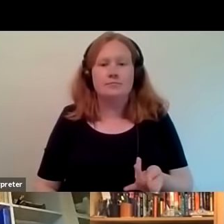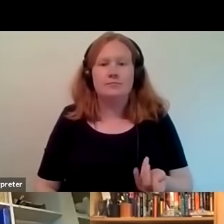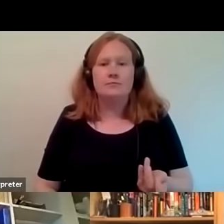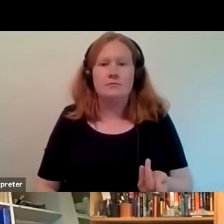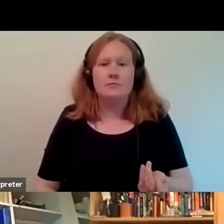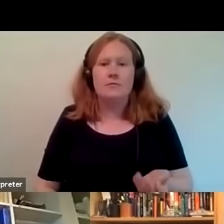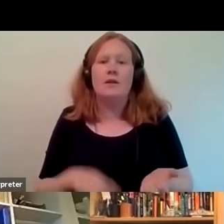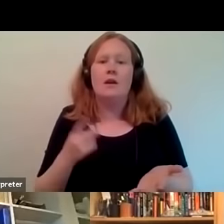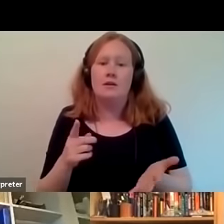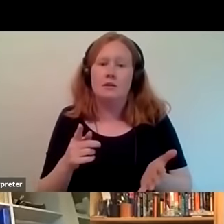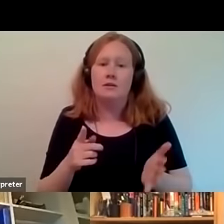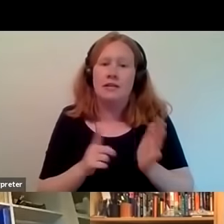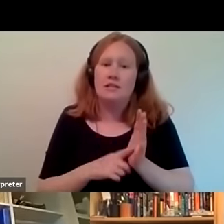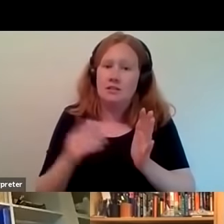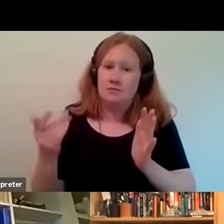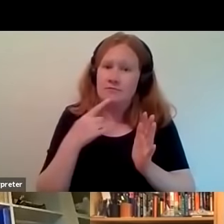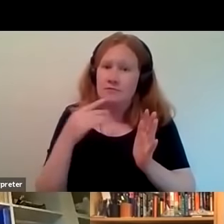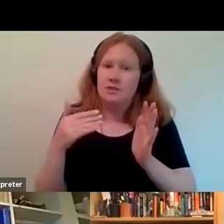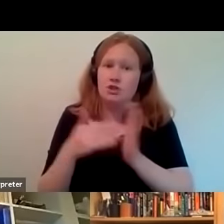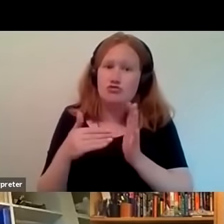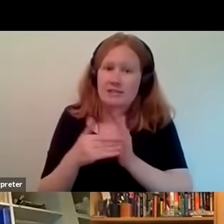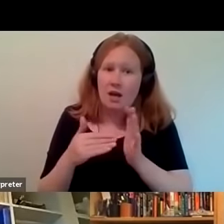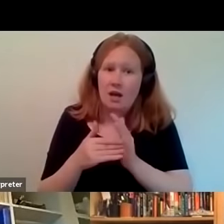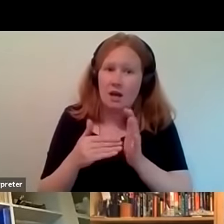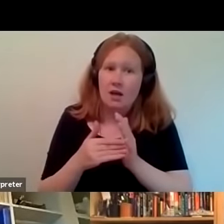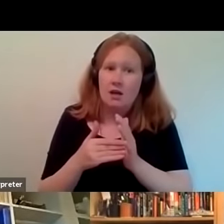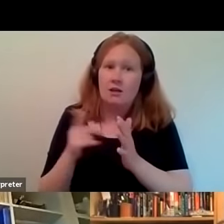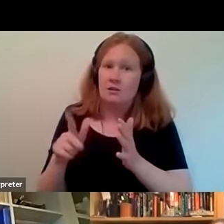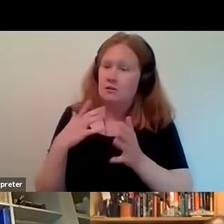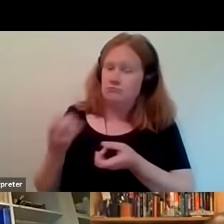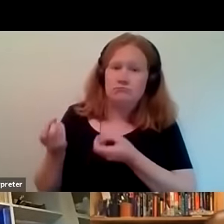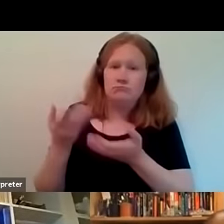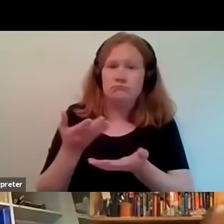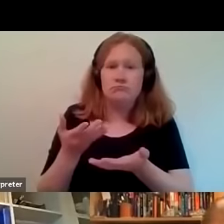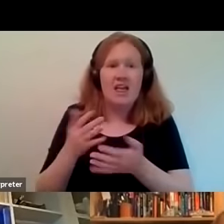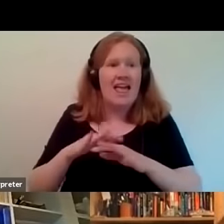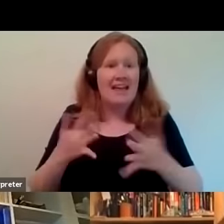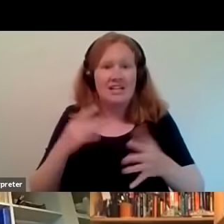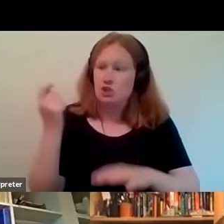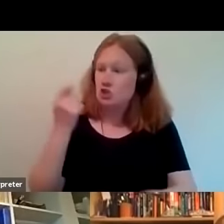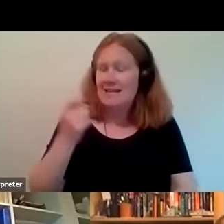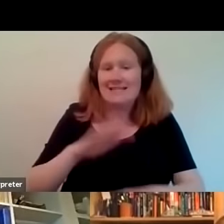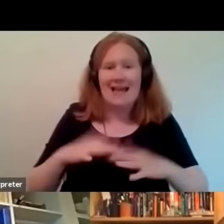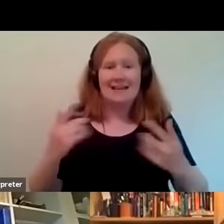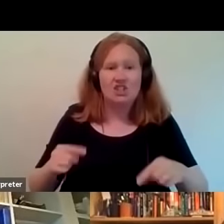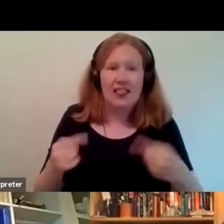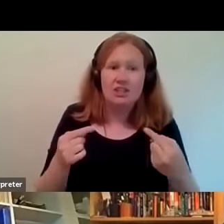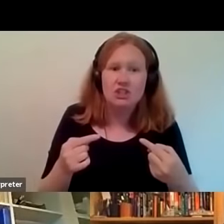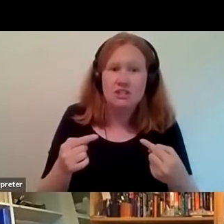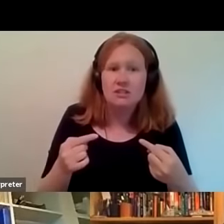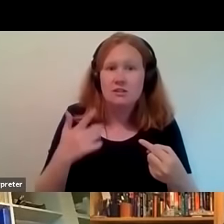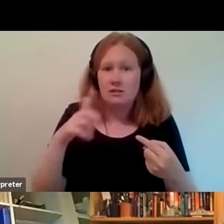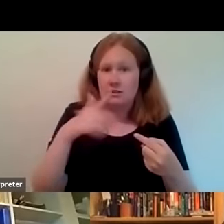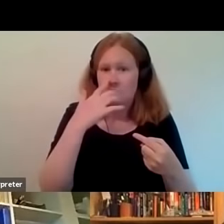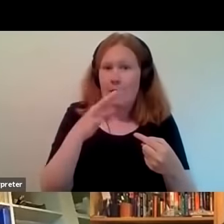rita if you want to share any kind of um do you think successes and challenges maybe choose choose one